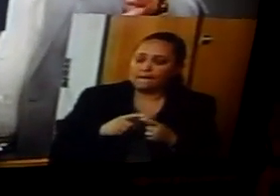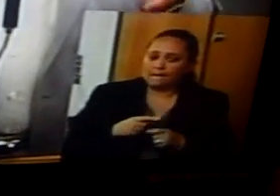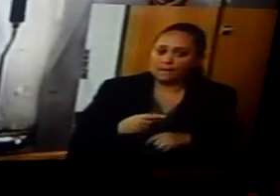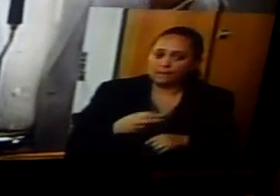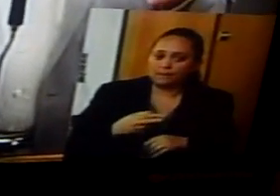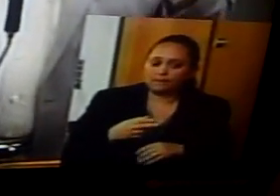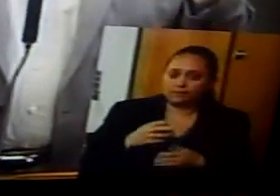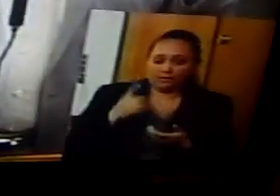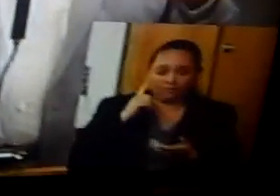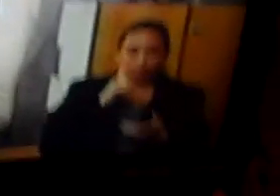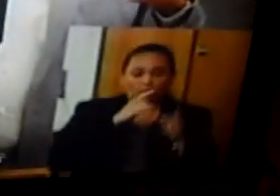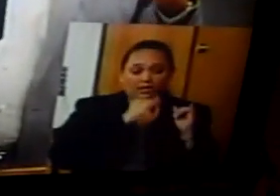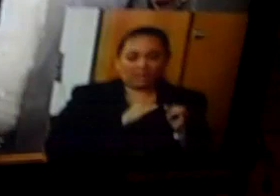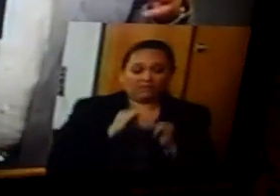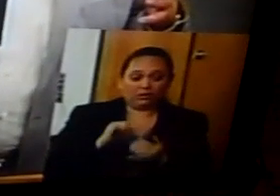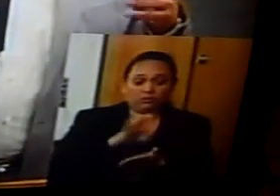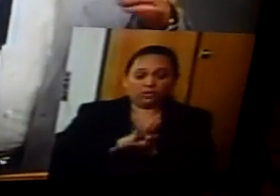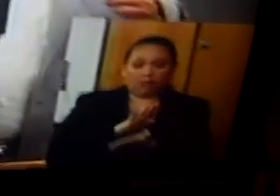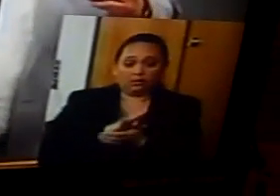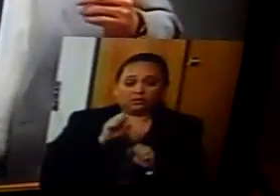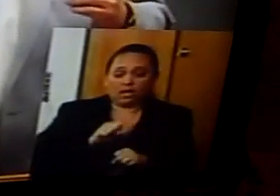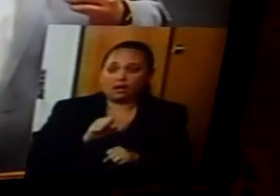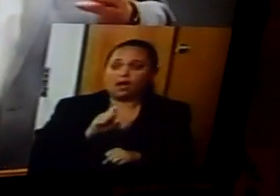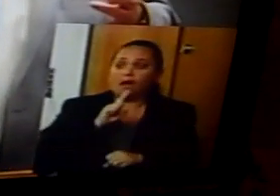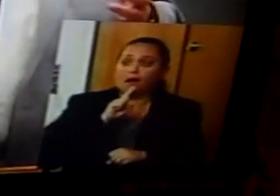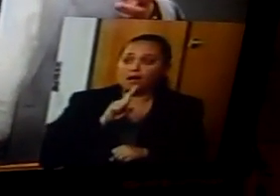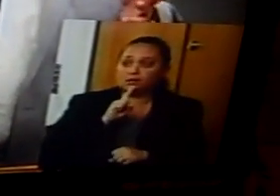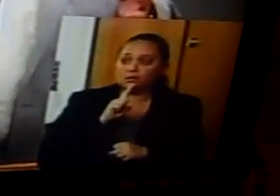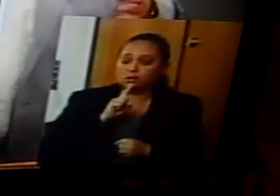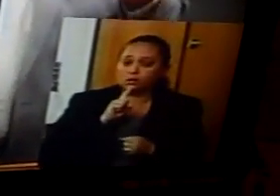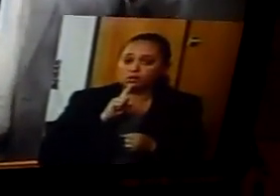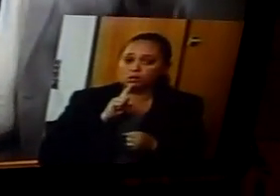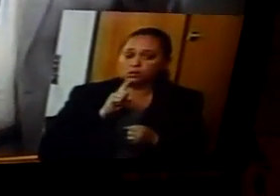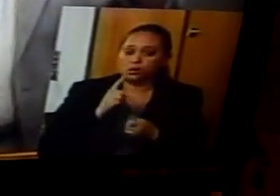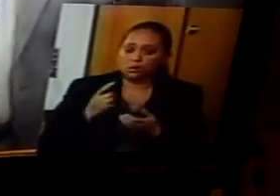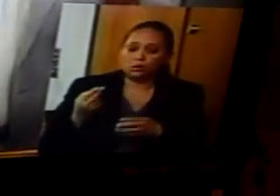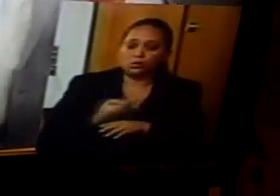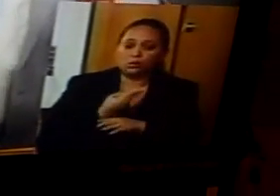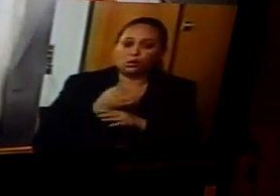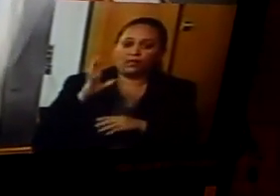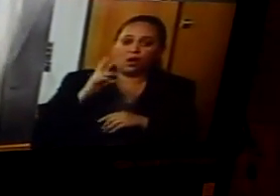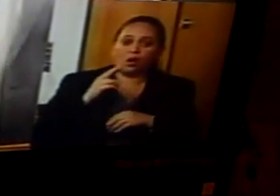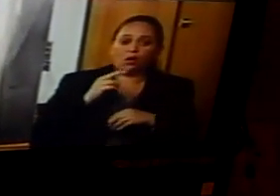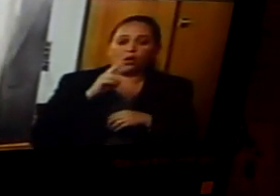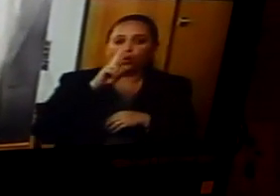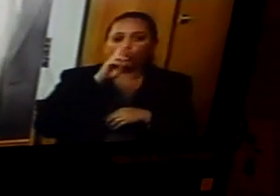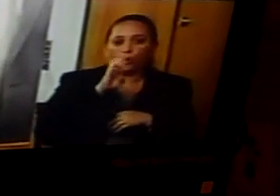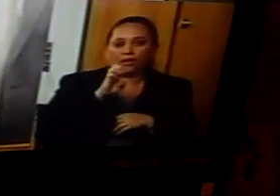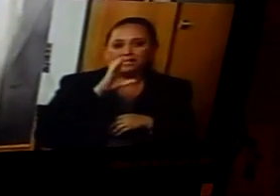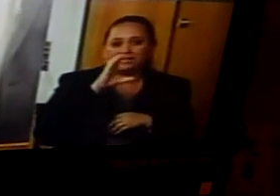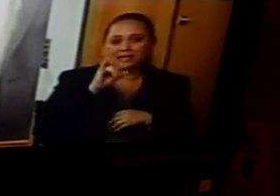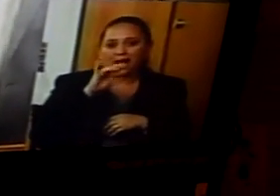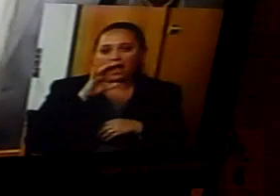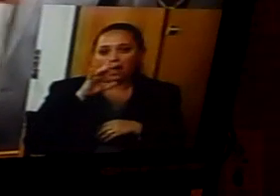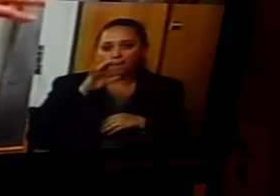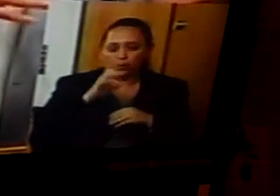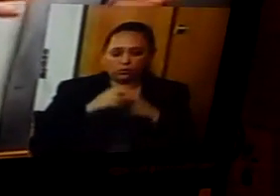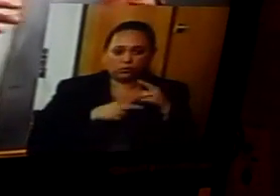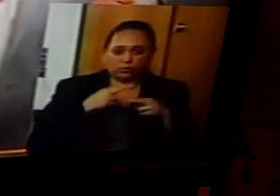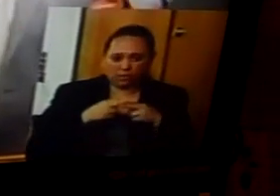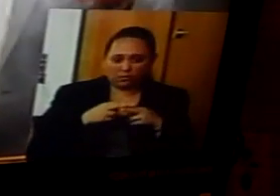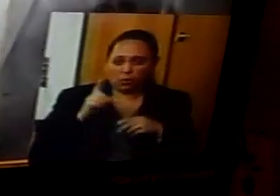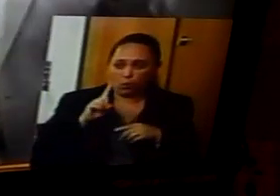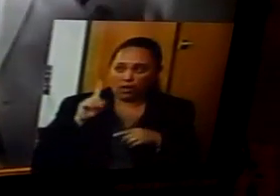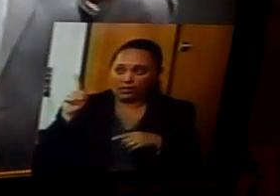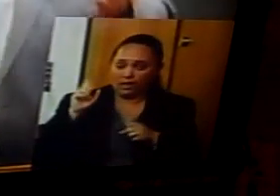campuses can actually recoup some of their recyclables. And if you would like to propose that, where they would